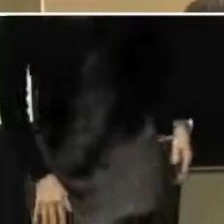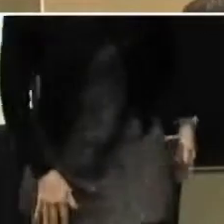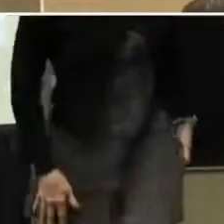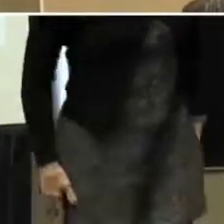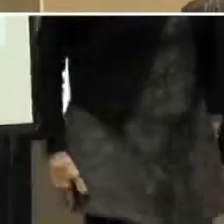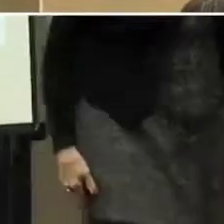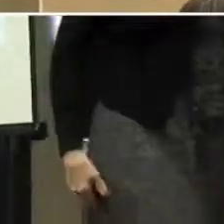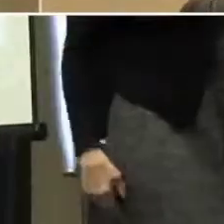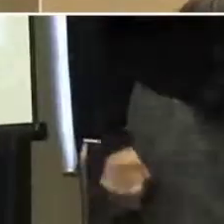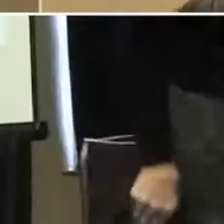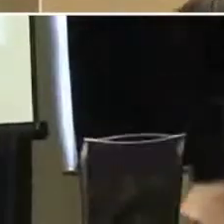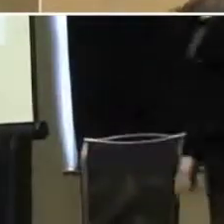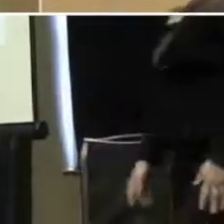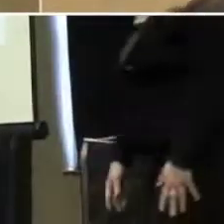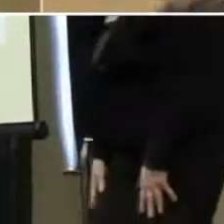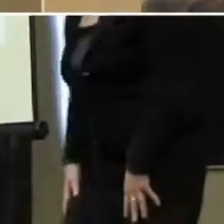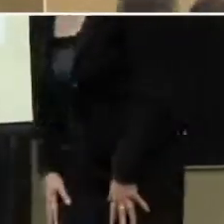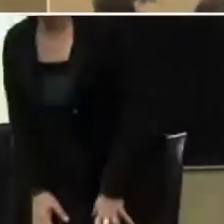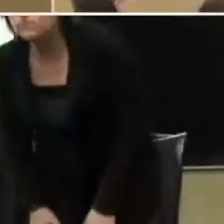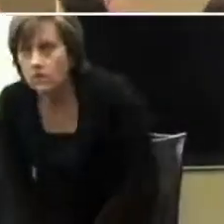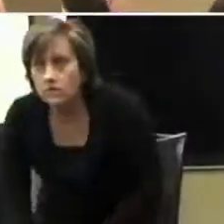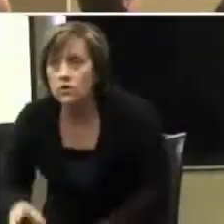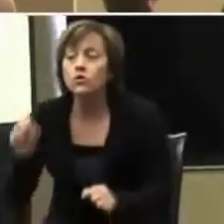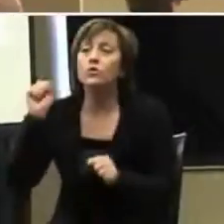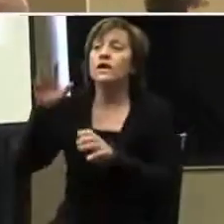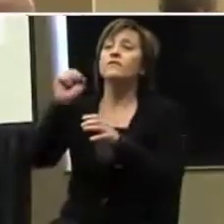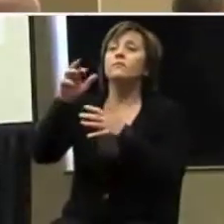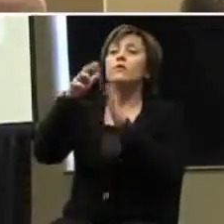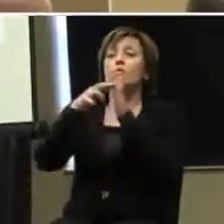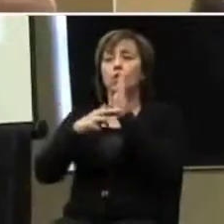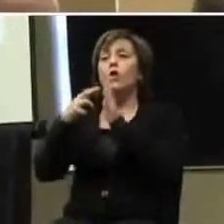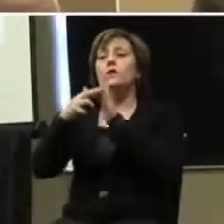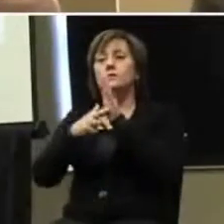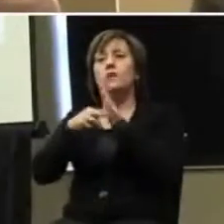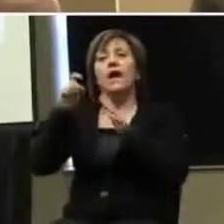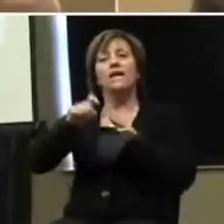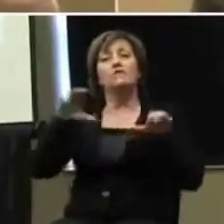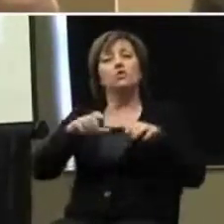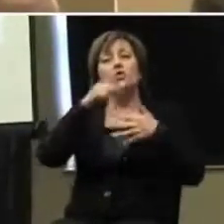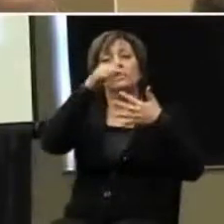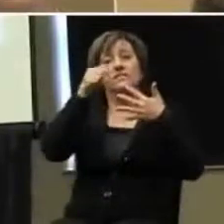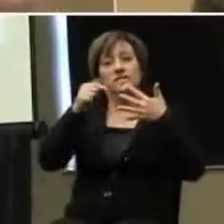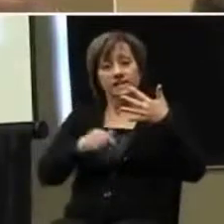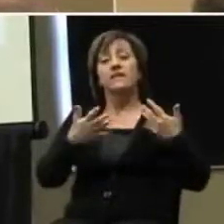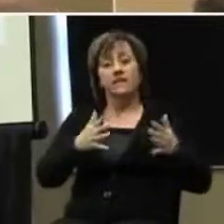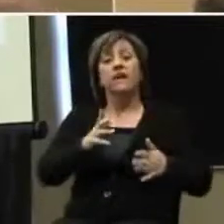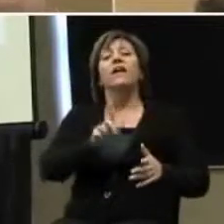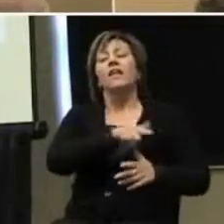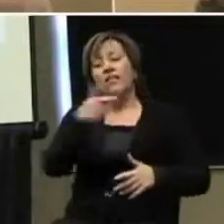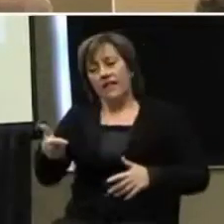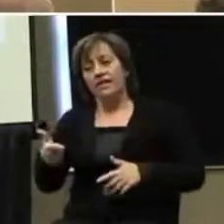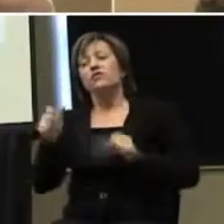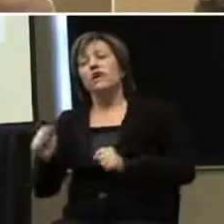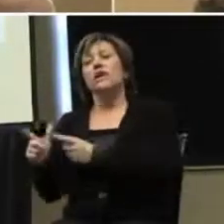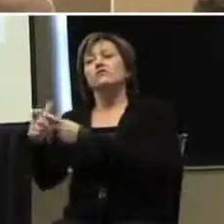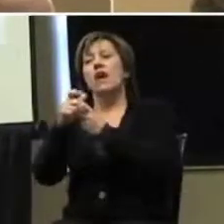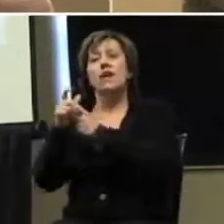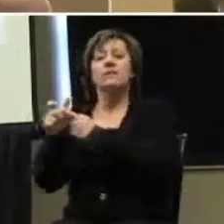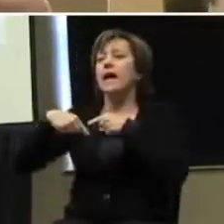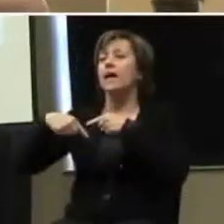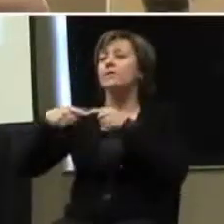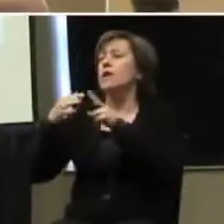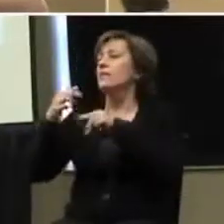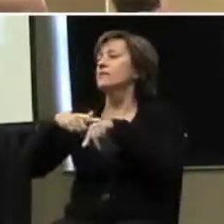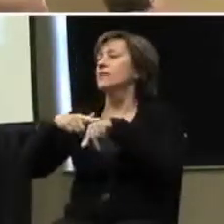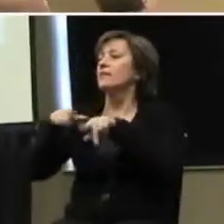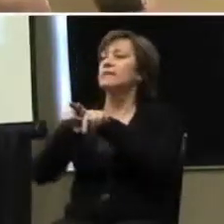You have to do this, this, this, this, and this. And then we listen to see if we can run. But maybe he's always able to run a couple of laps or run